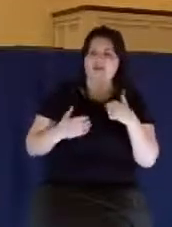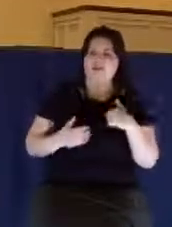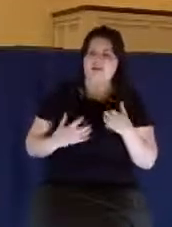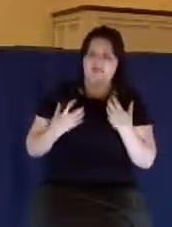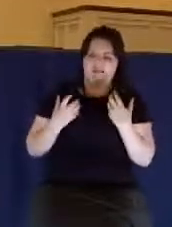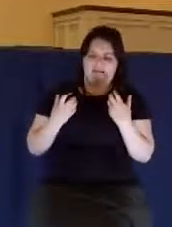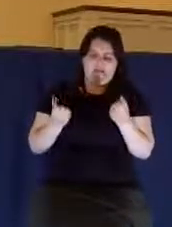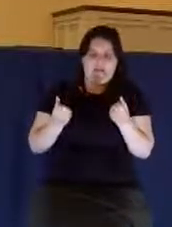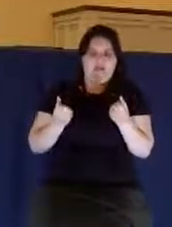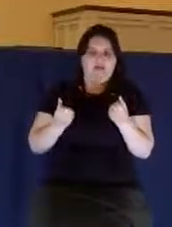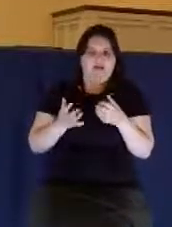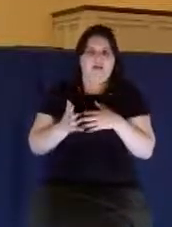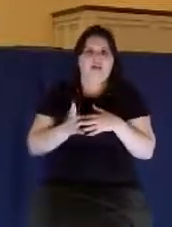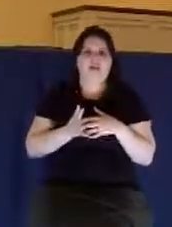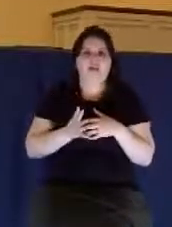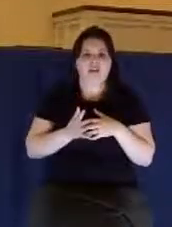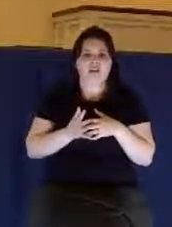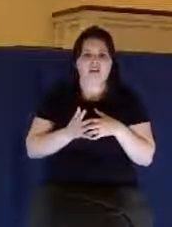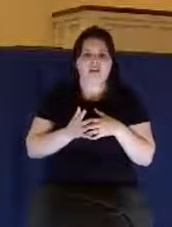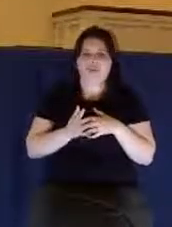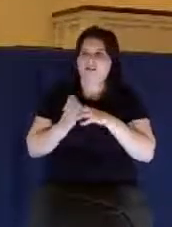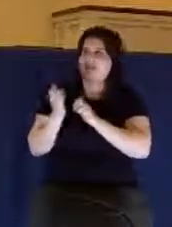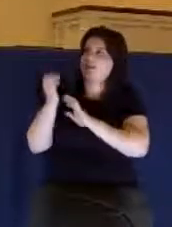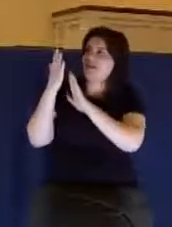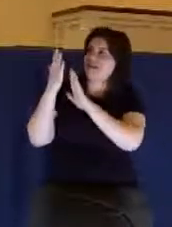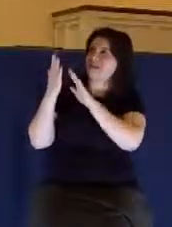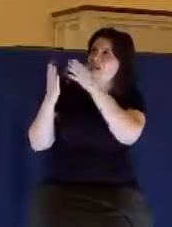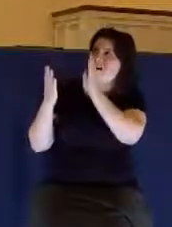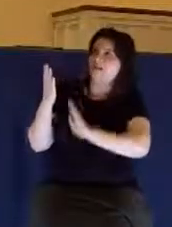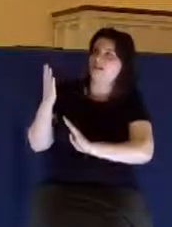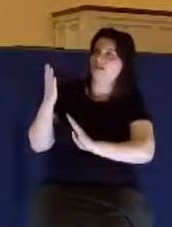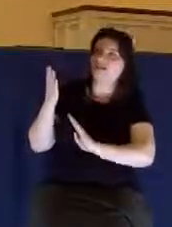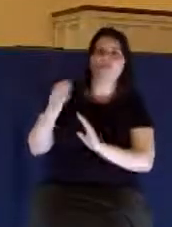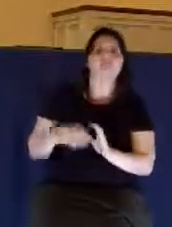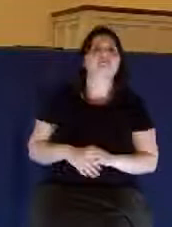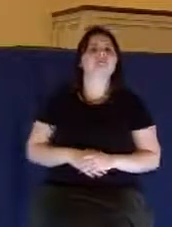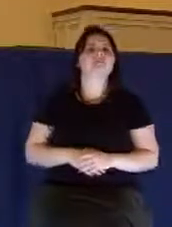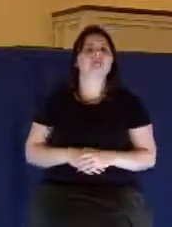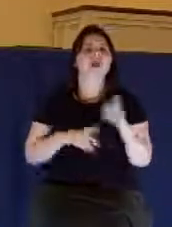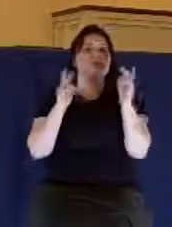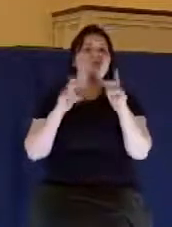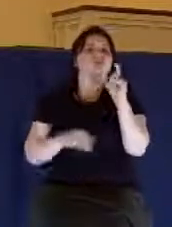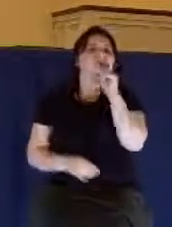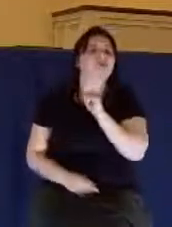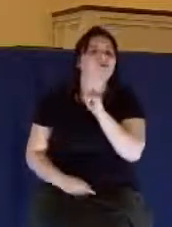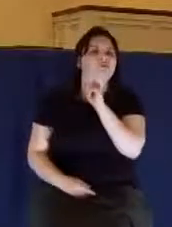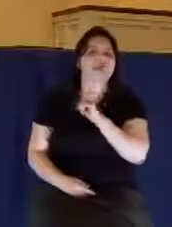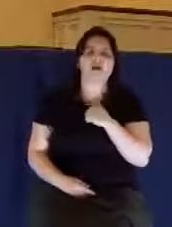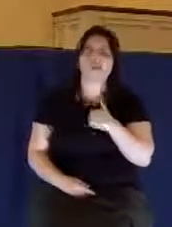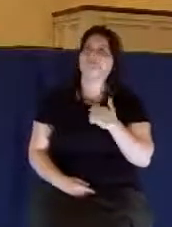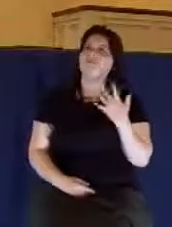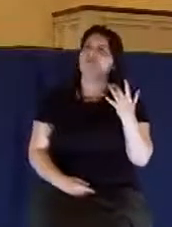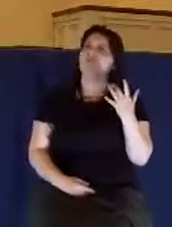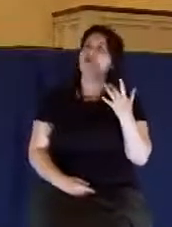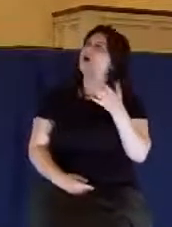in the goodness of God. A single person wonders, why hasn't God given me a mate?